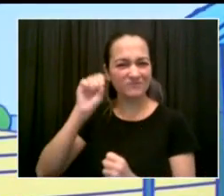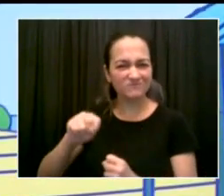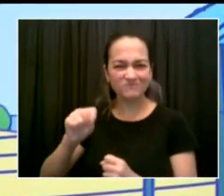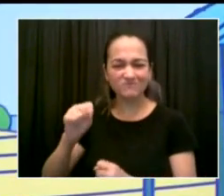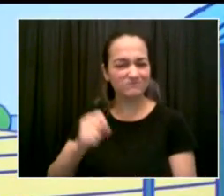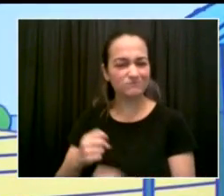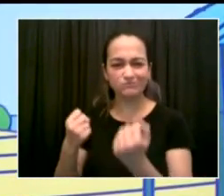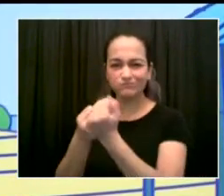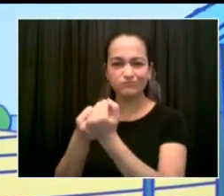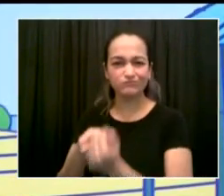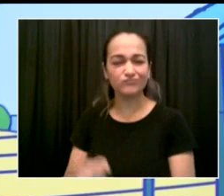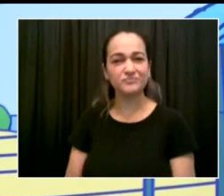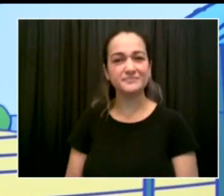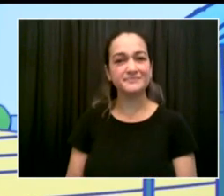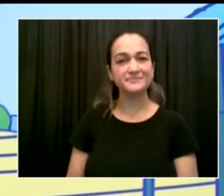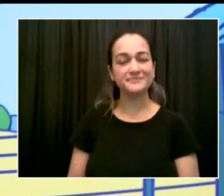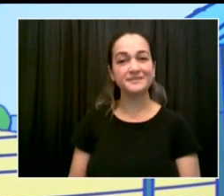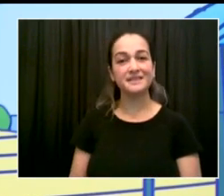appreciate your participation.